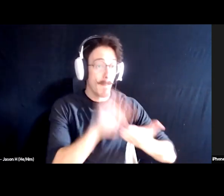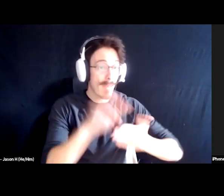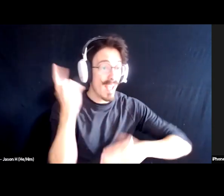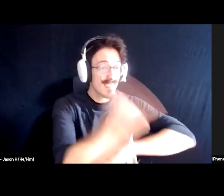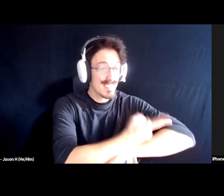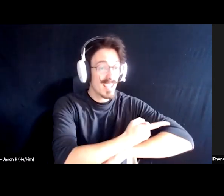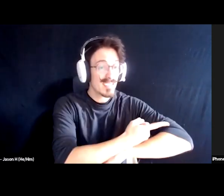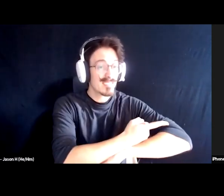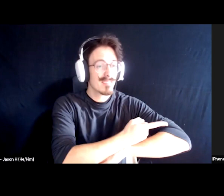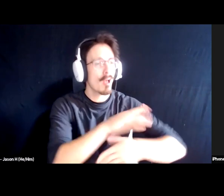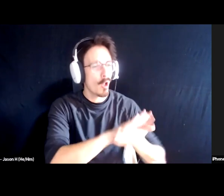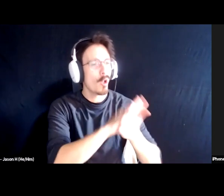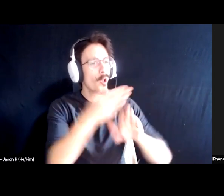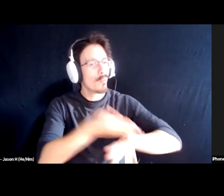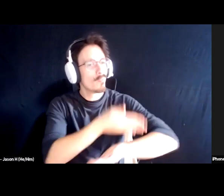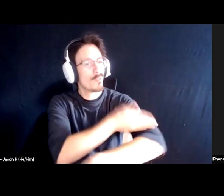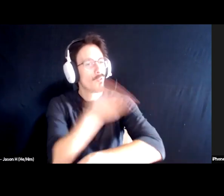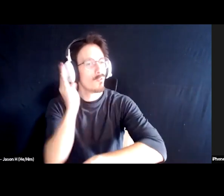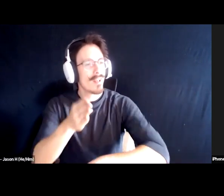than the good days used to be.